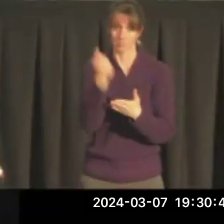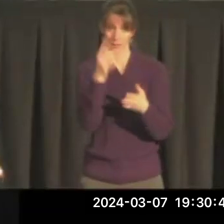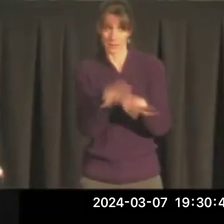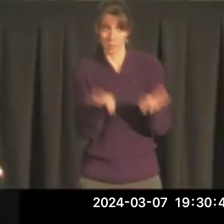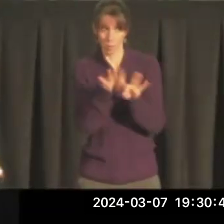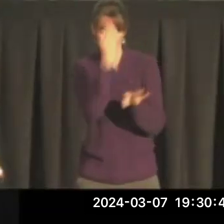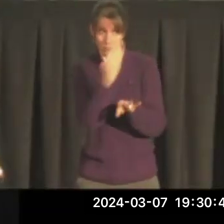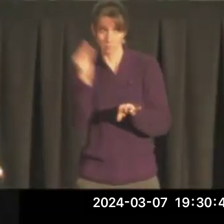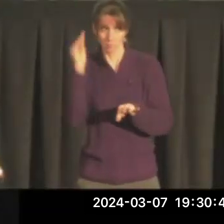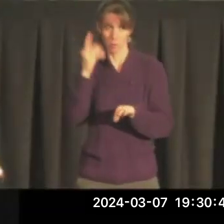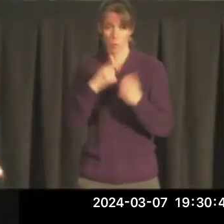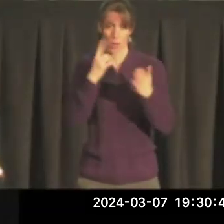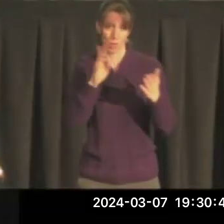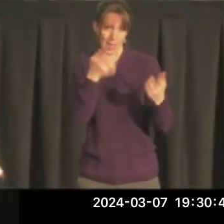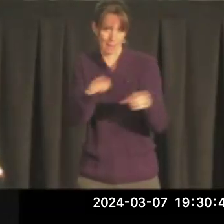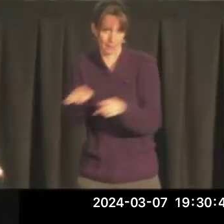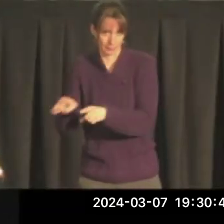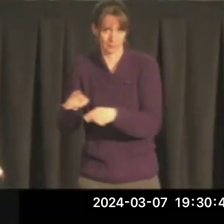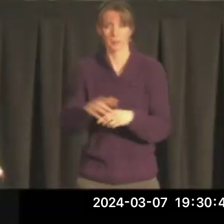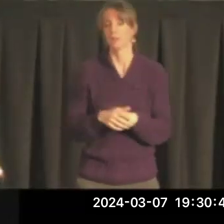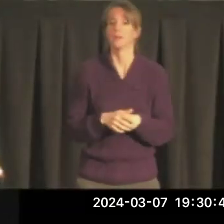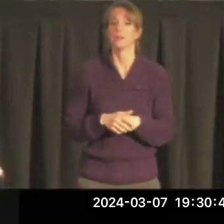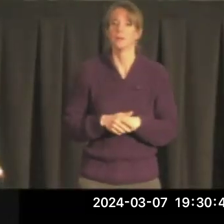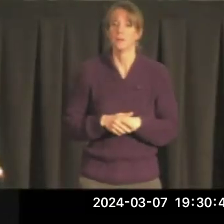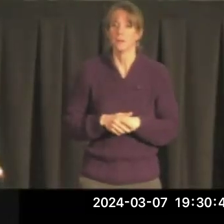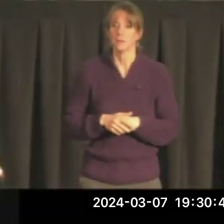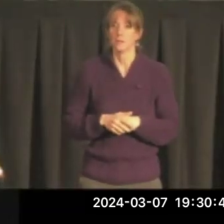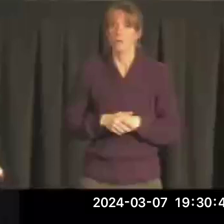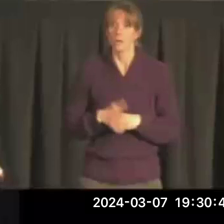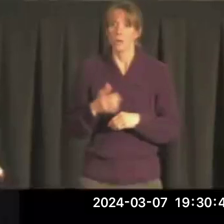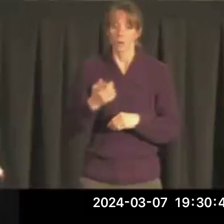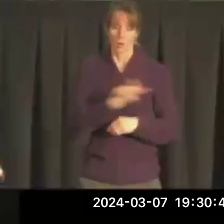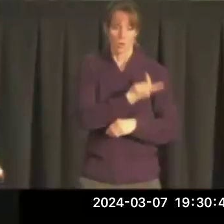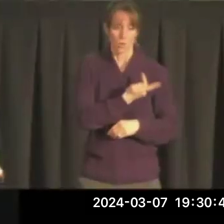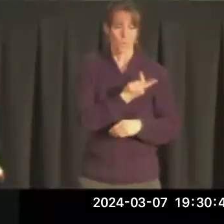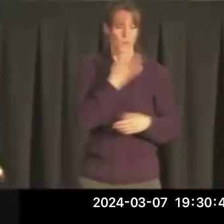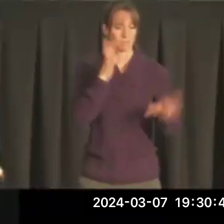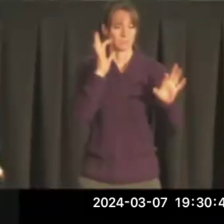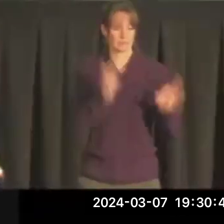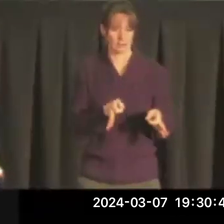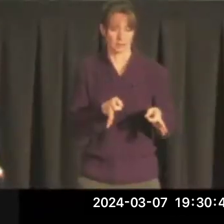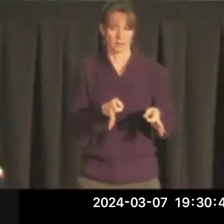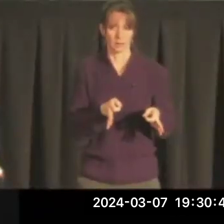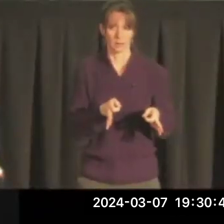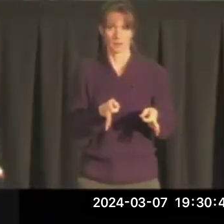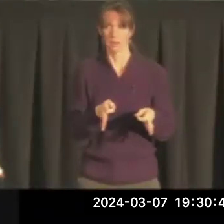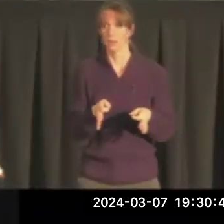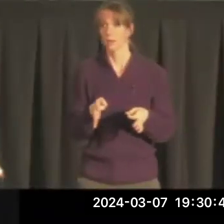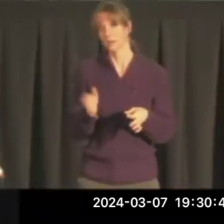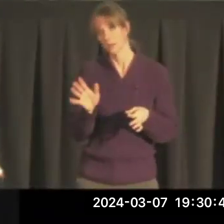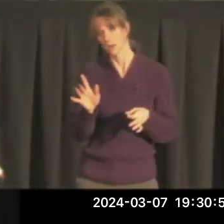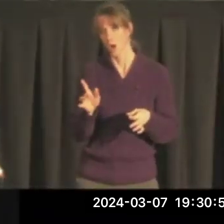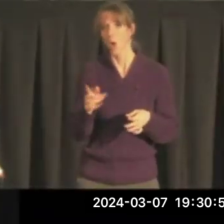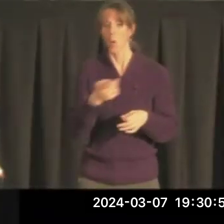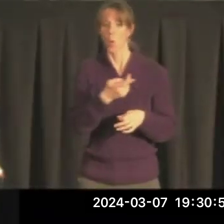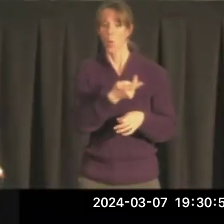for what is about to happen, right? We decided, and I'll say that we